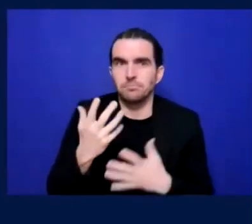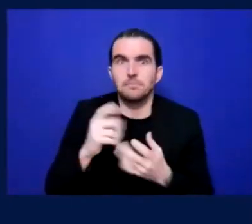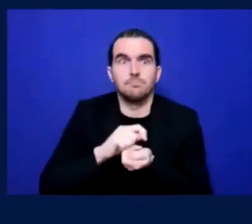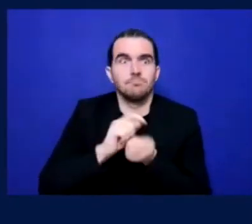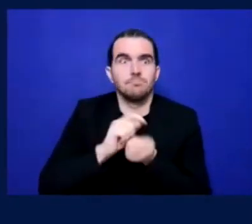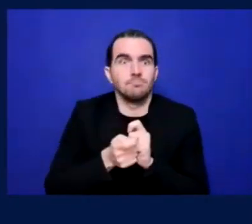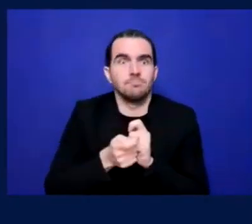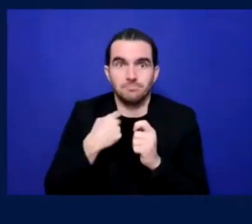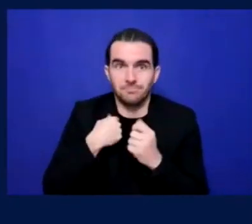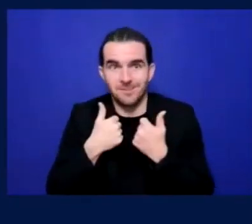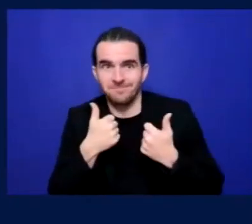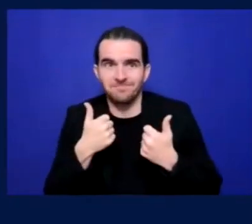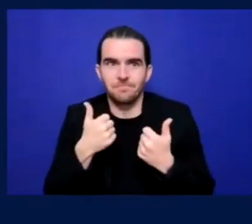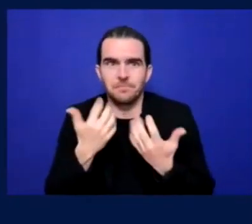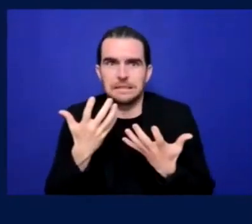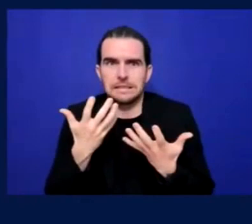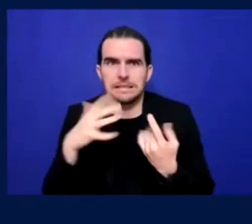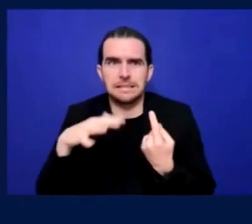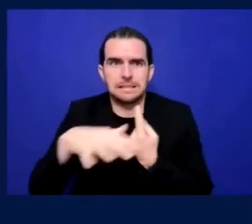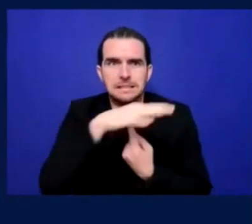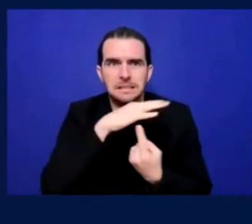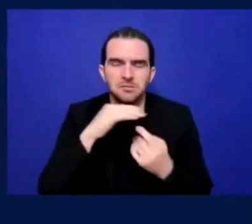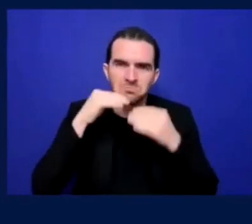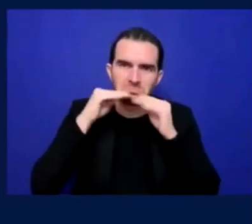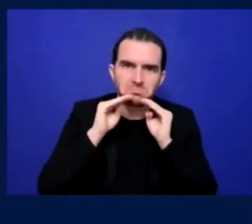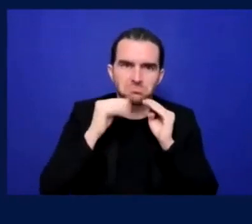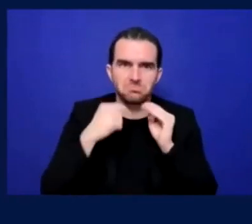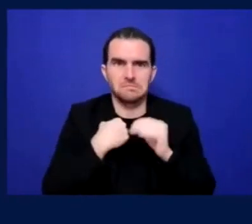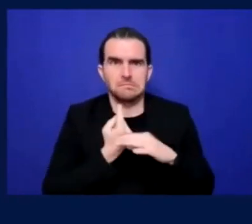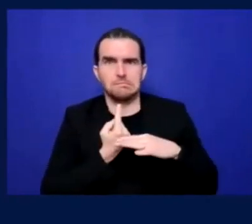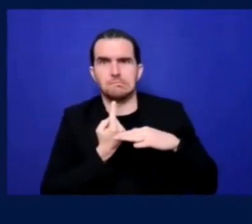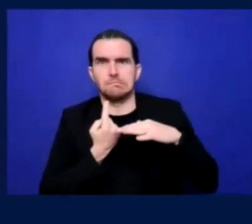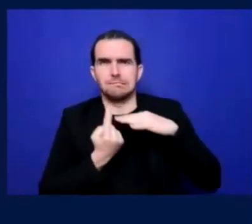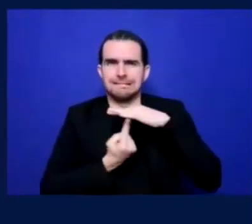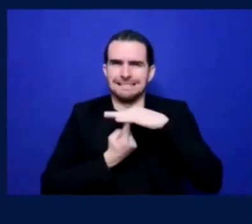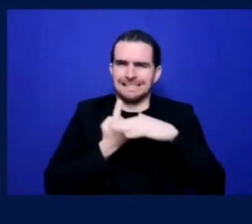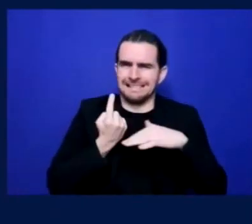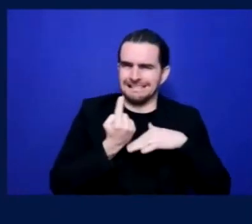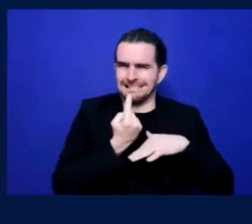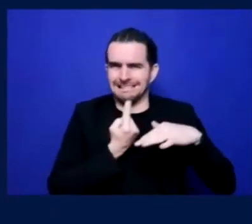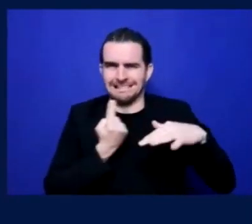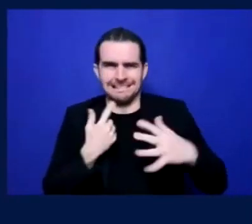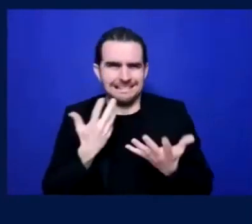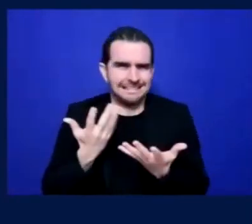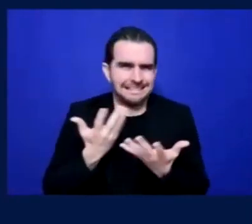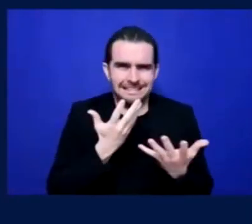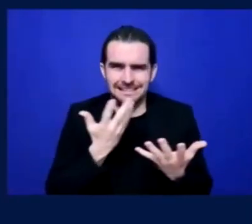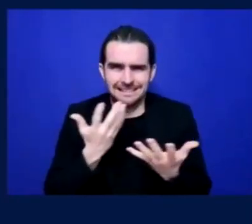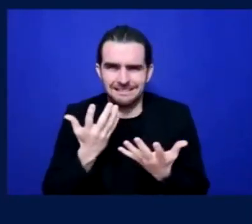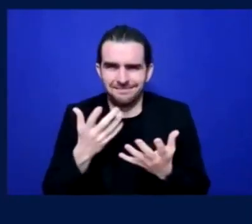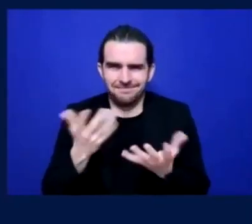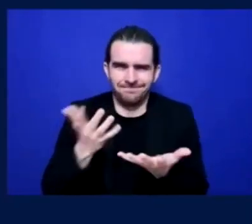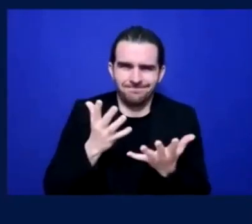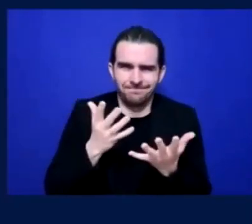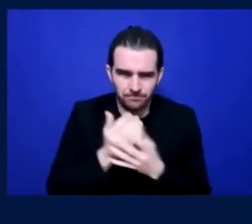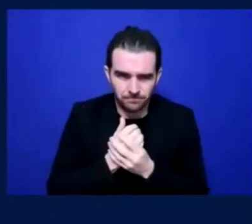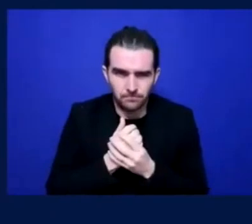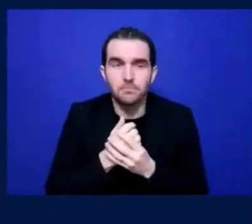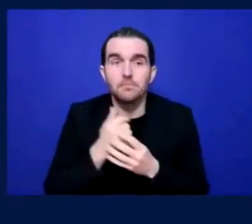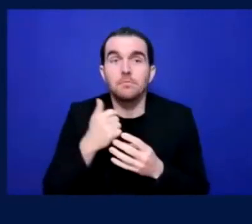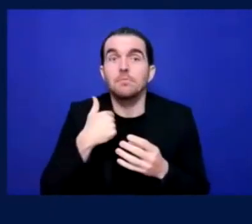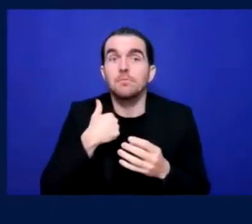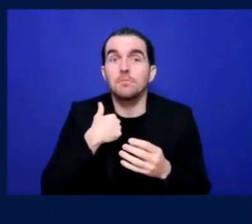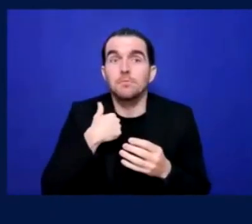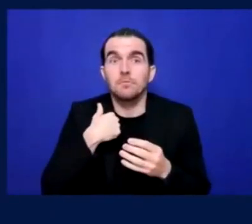uh, not having accessible seats when, um, uh, a waste actually can be most dangerous for wheelchair users